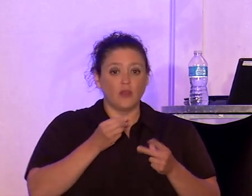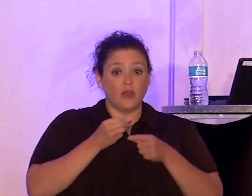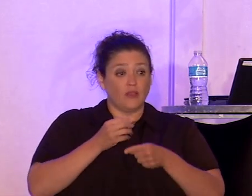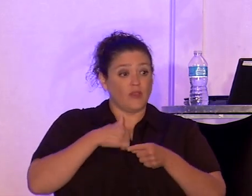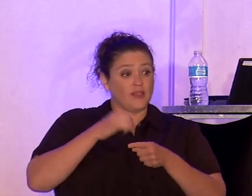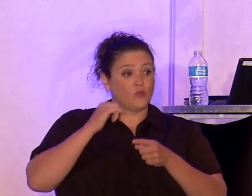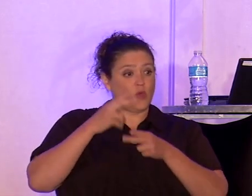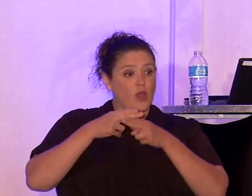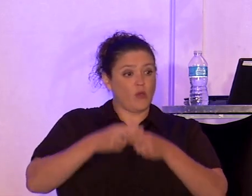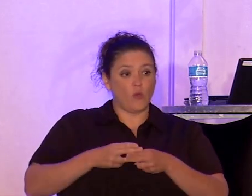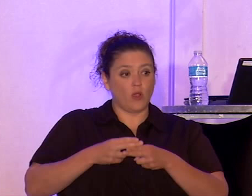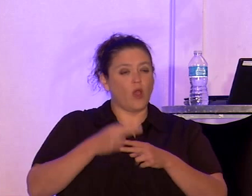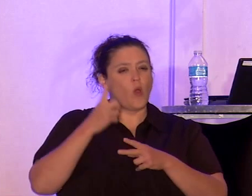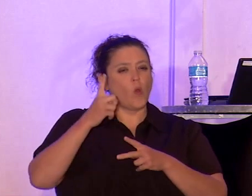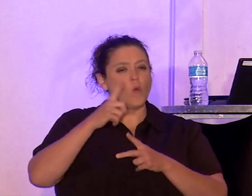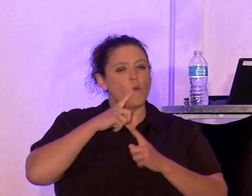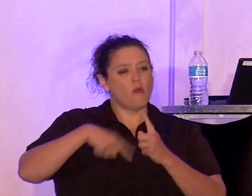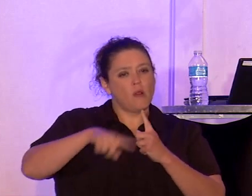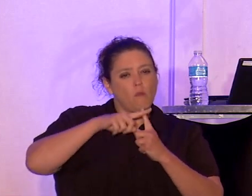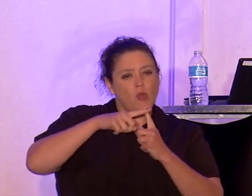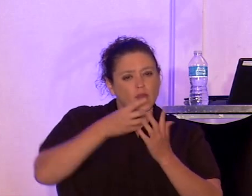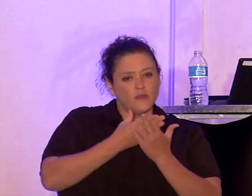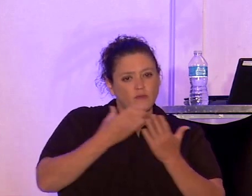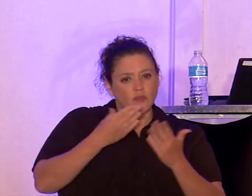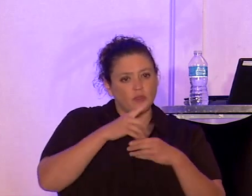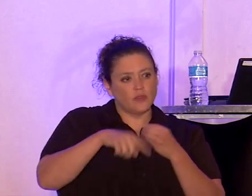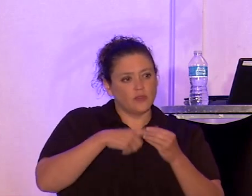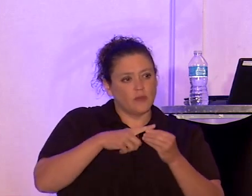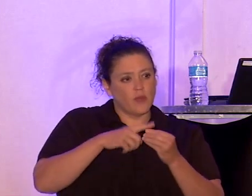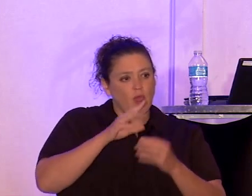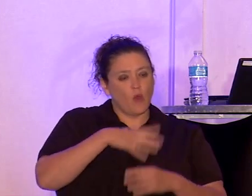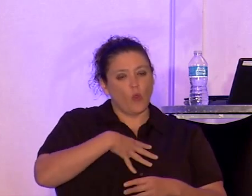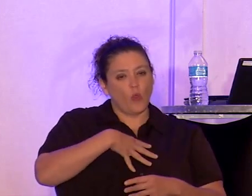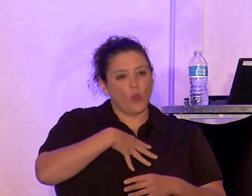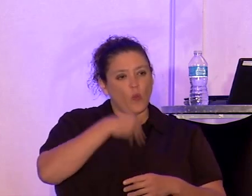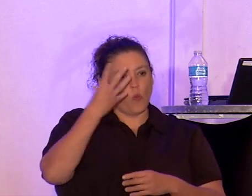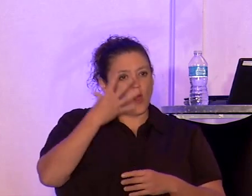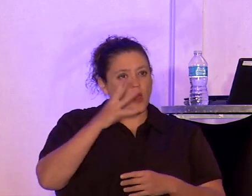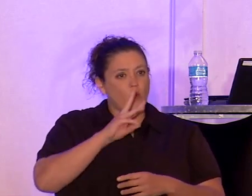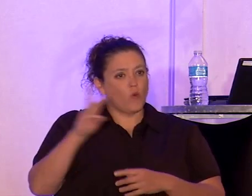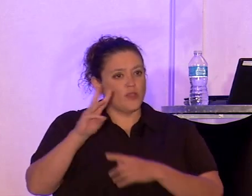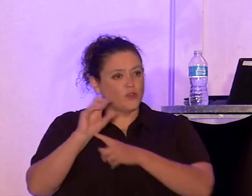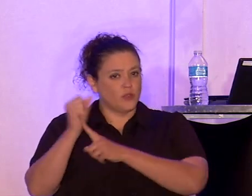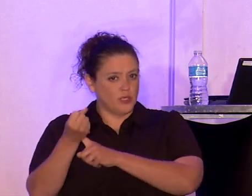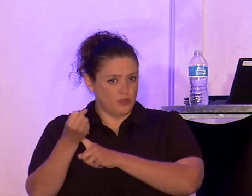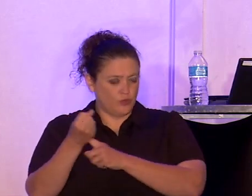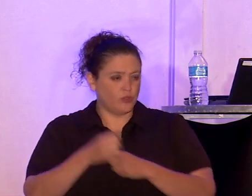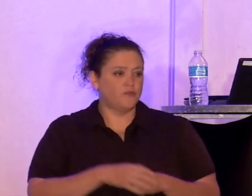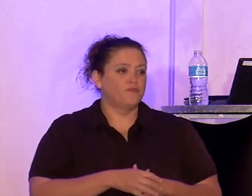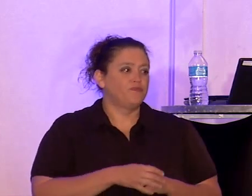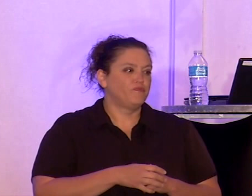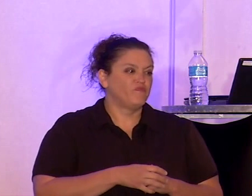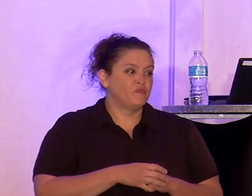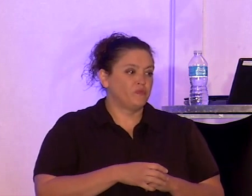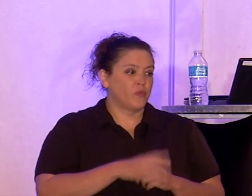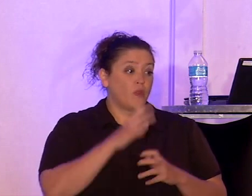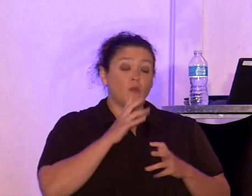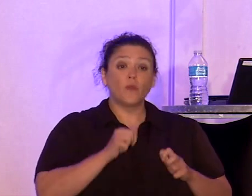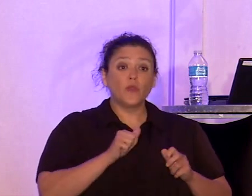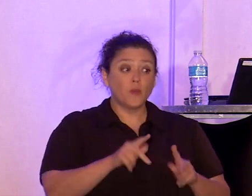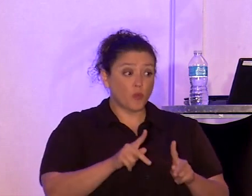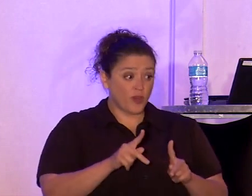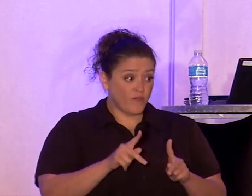call one of the perks of the white Western condition. The privilege to